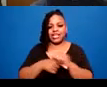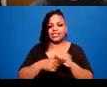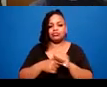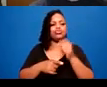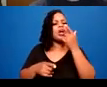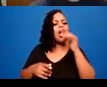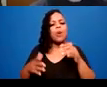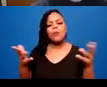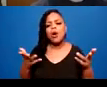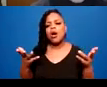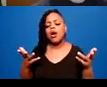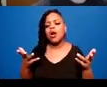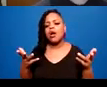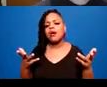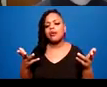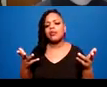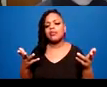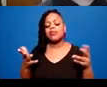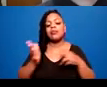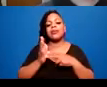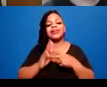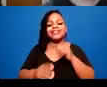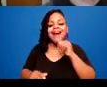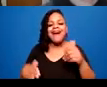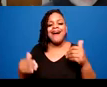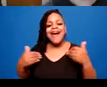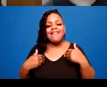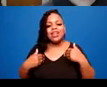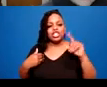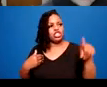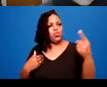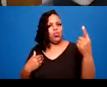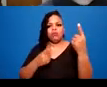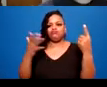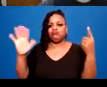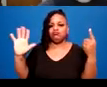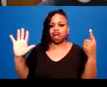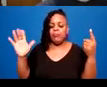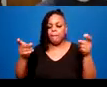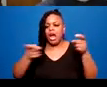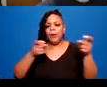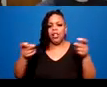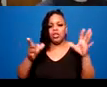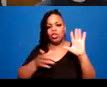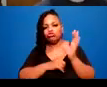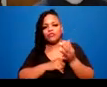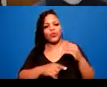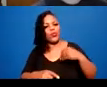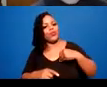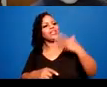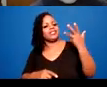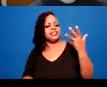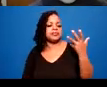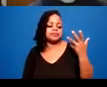dominant culture of whiteness or an expectation of whiteness to be